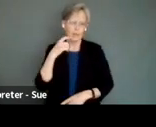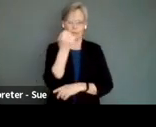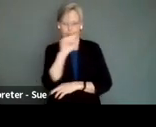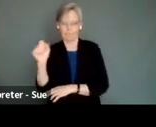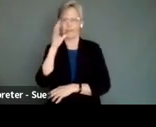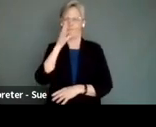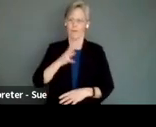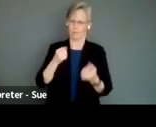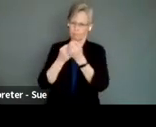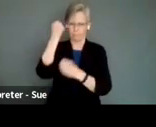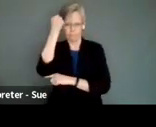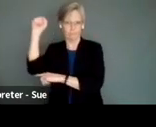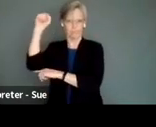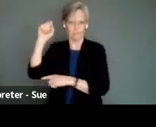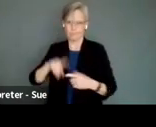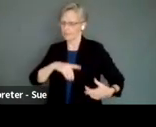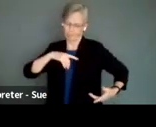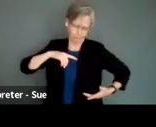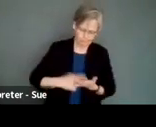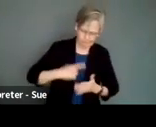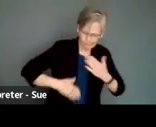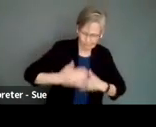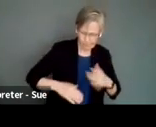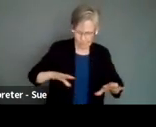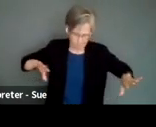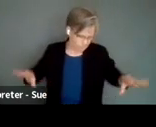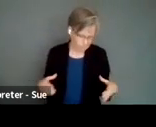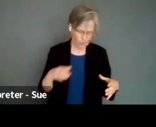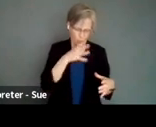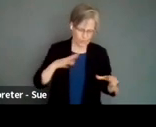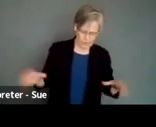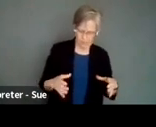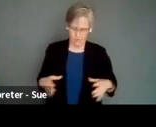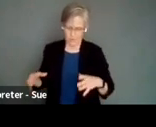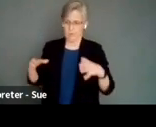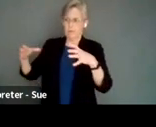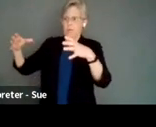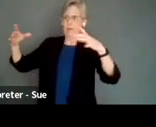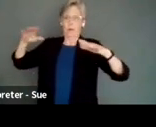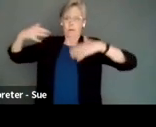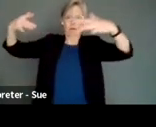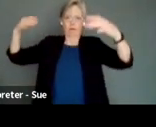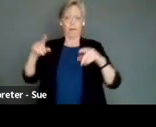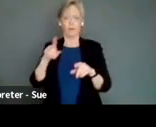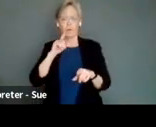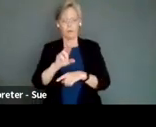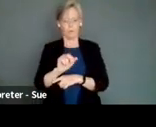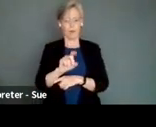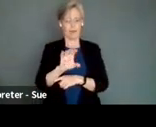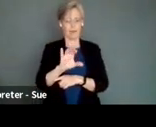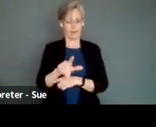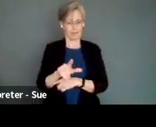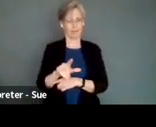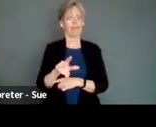come, let's come together around our kitchen table and, and find our collective power. Radical healing was the same thing. It's a psychiatric